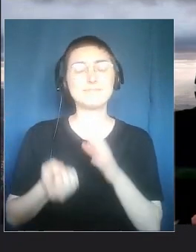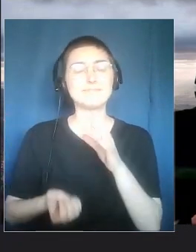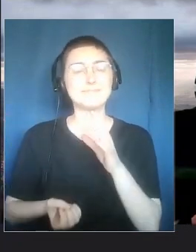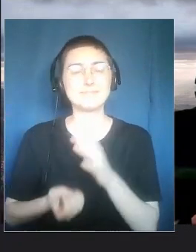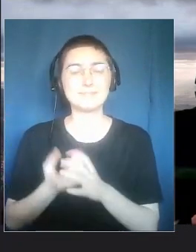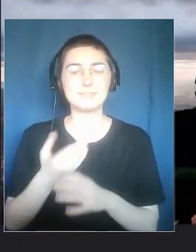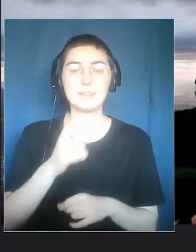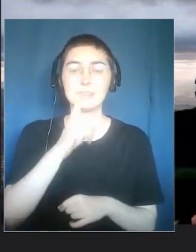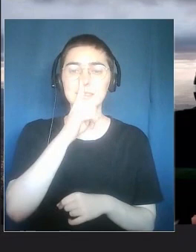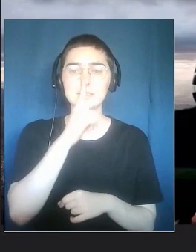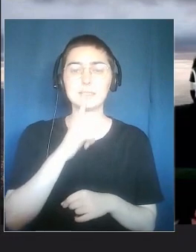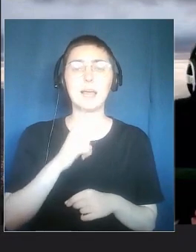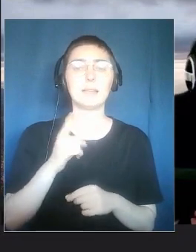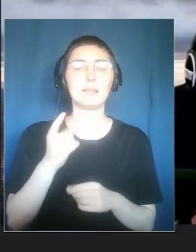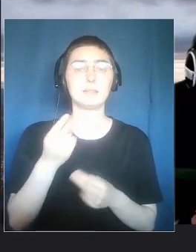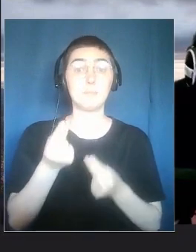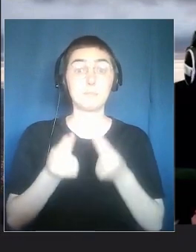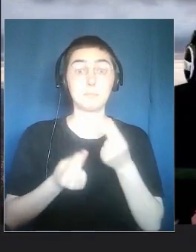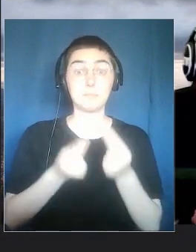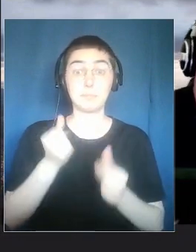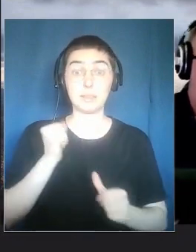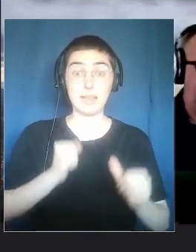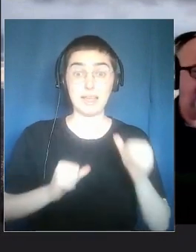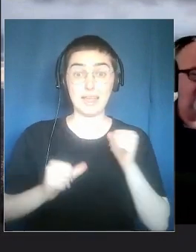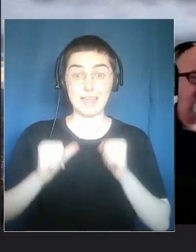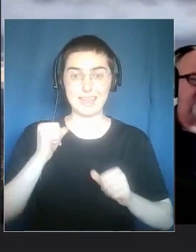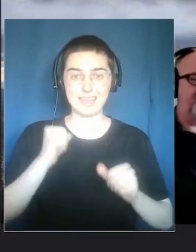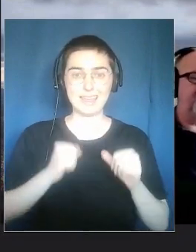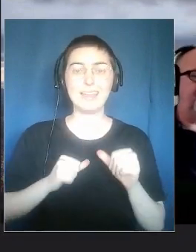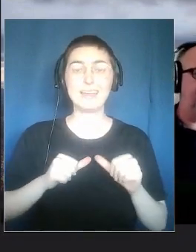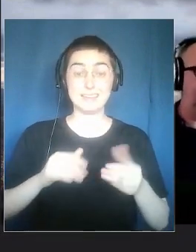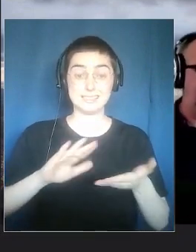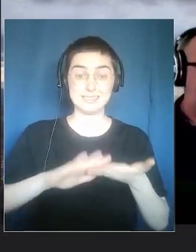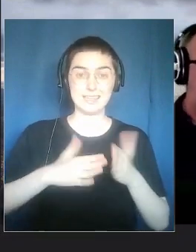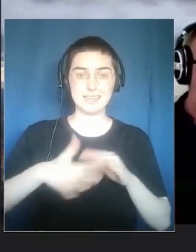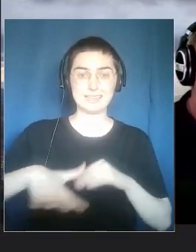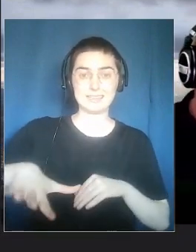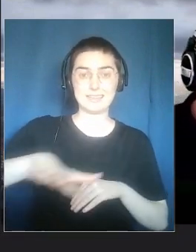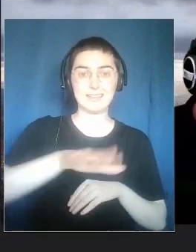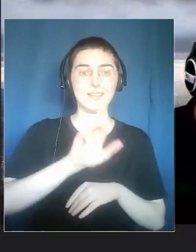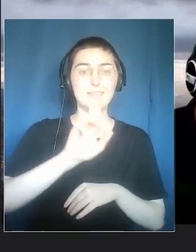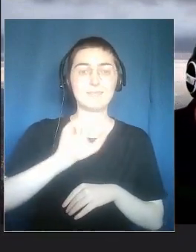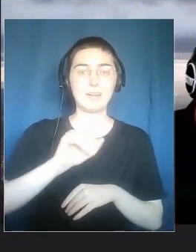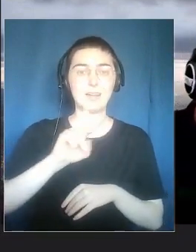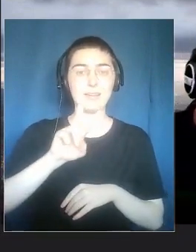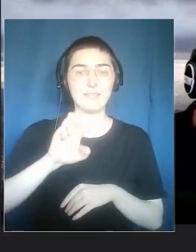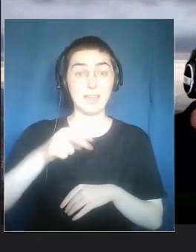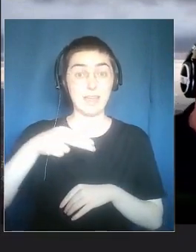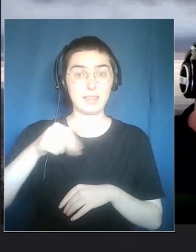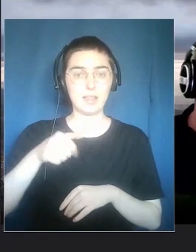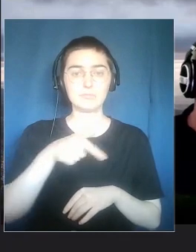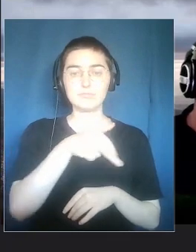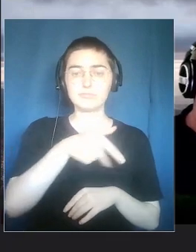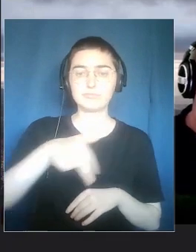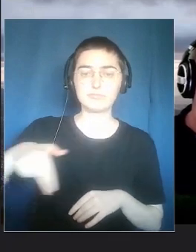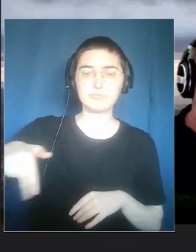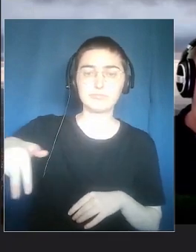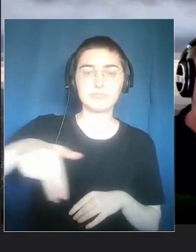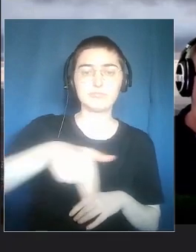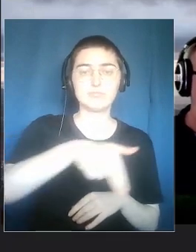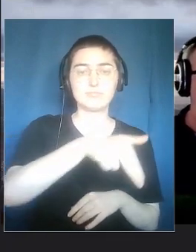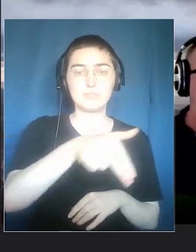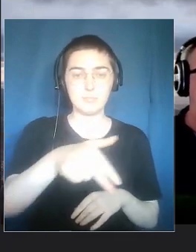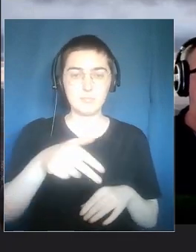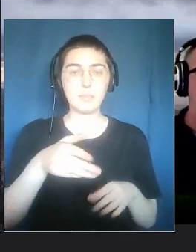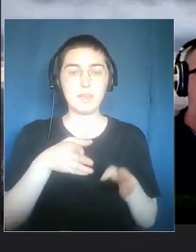play. I was asked to write a silent play through some streets and roads of Ravenna,